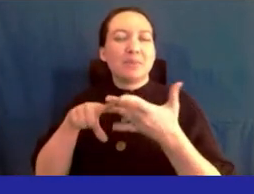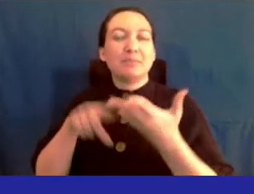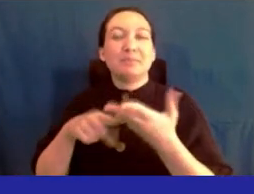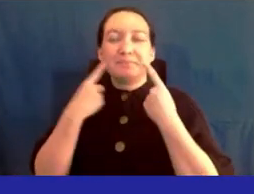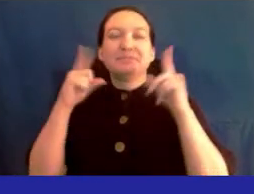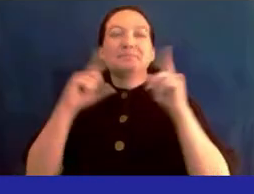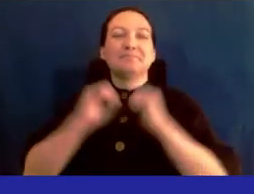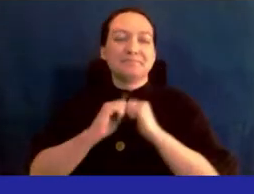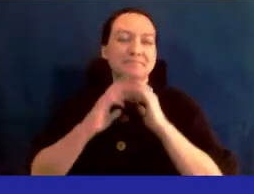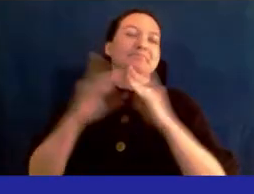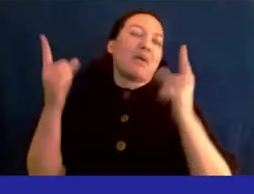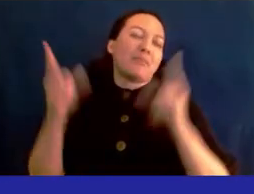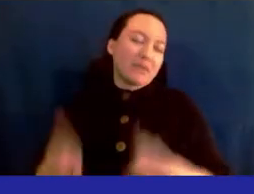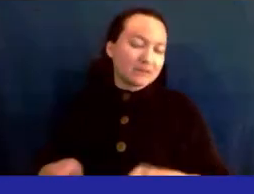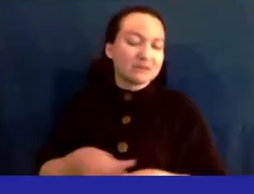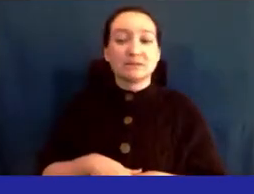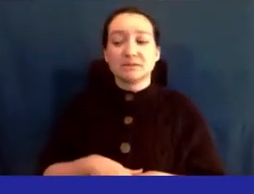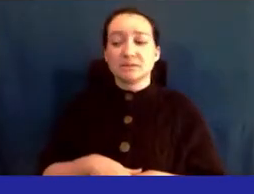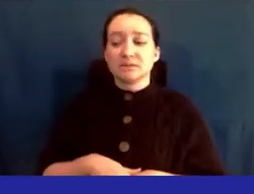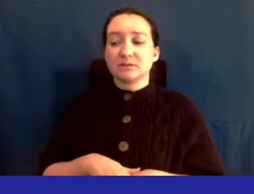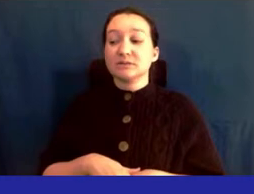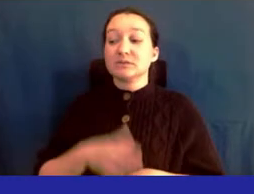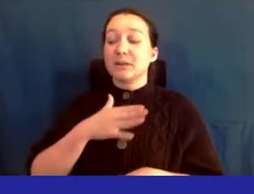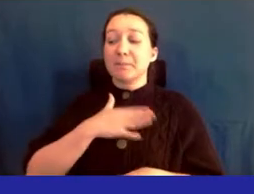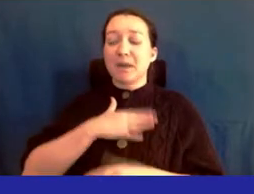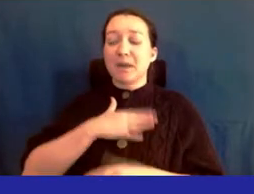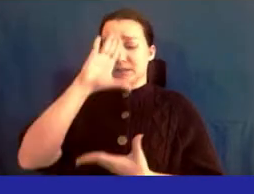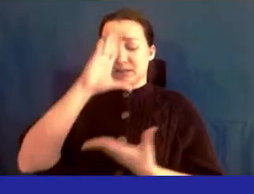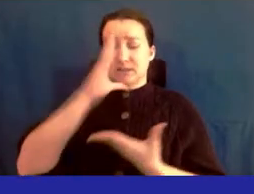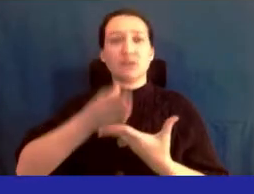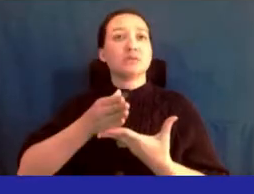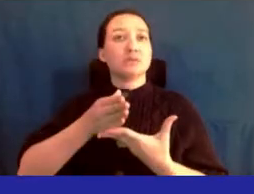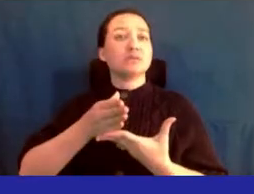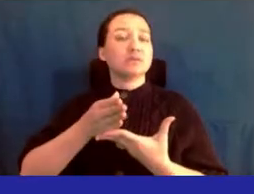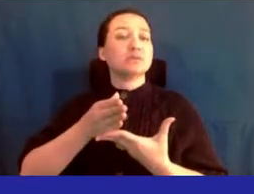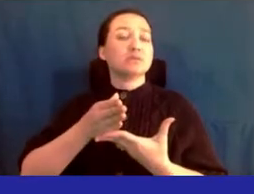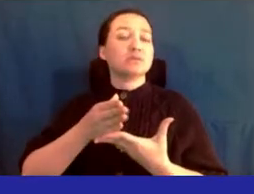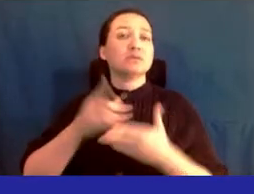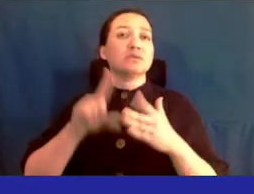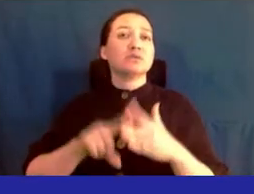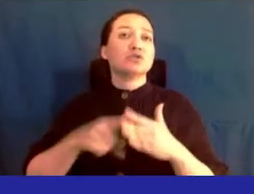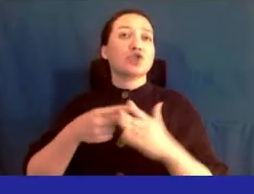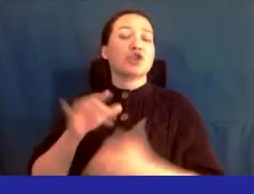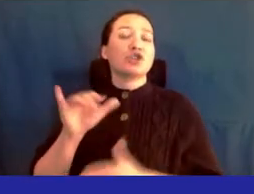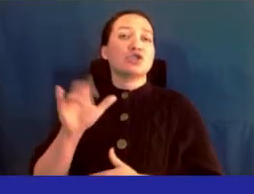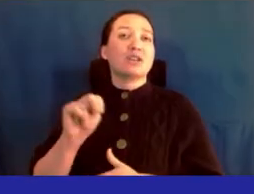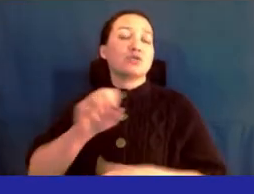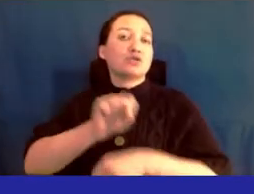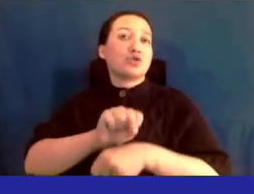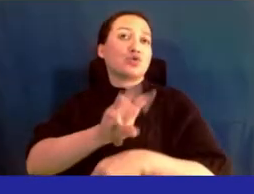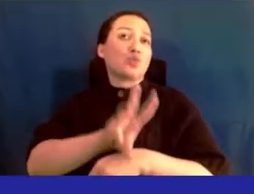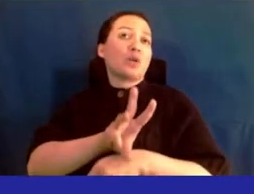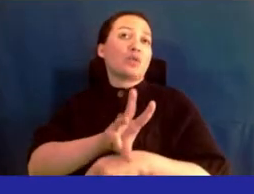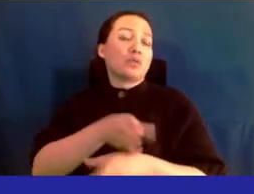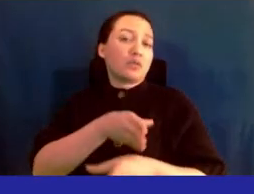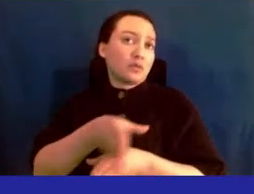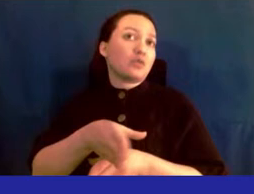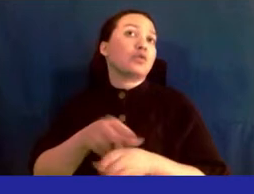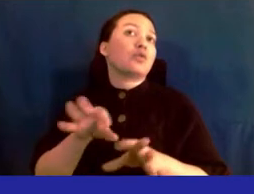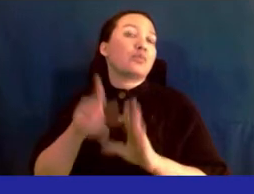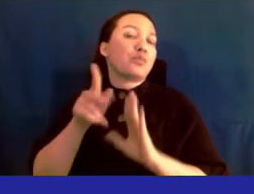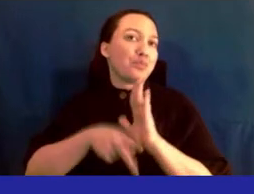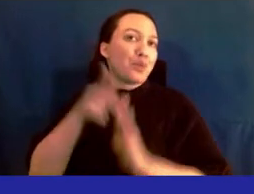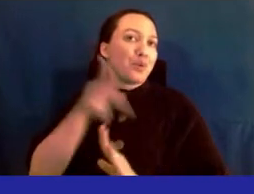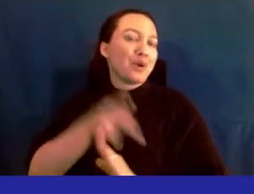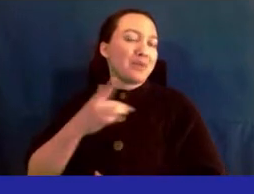happen. But my own son started January a social work program, and I couldn't be